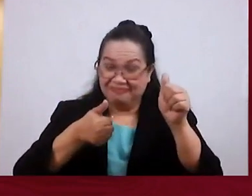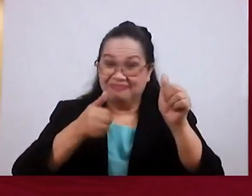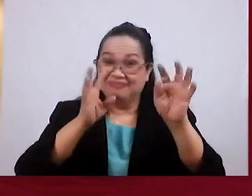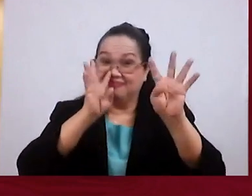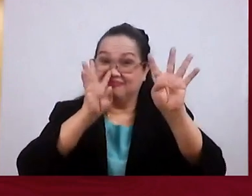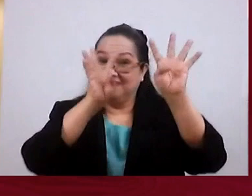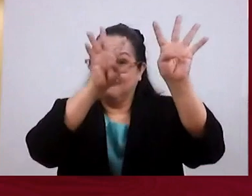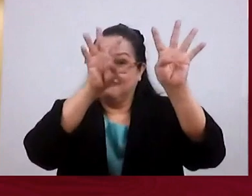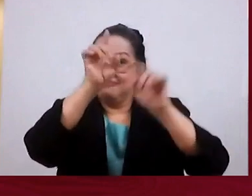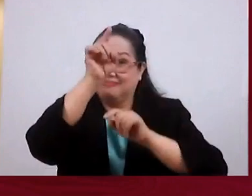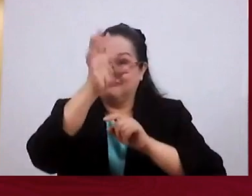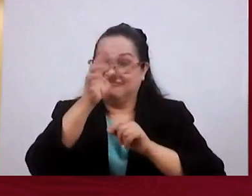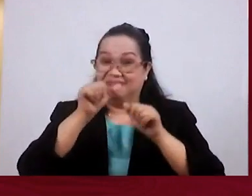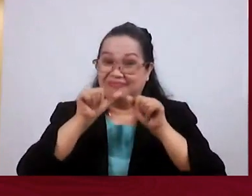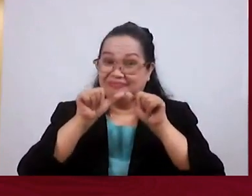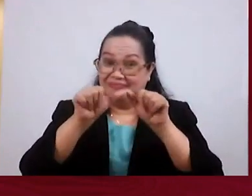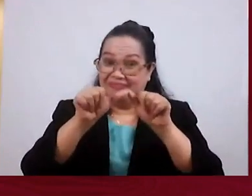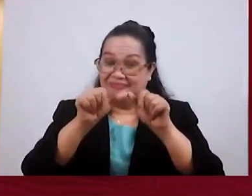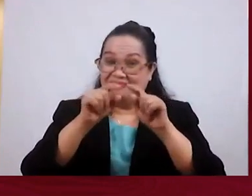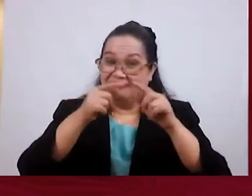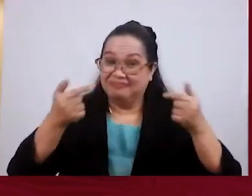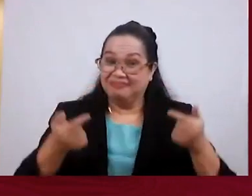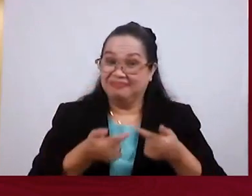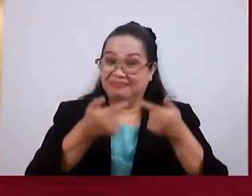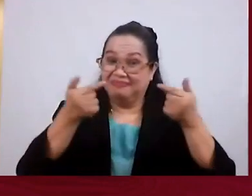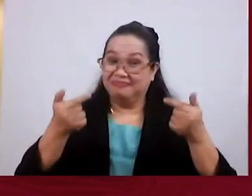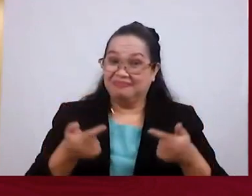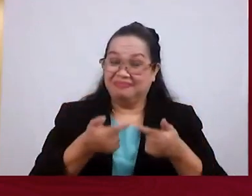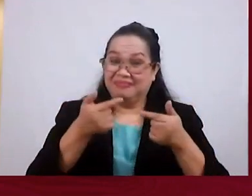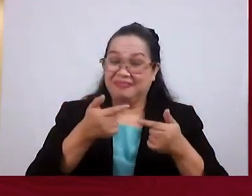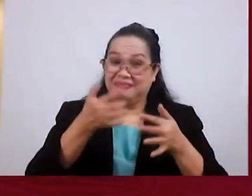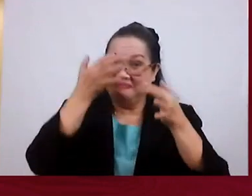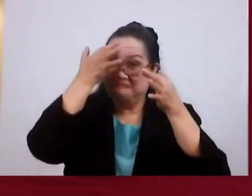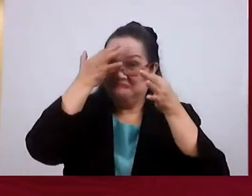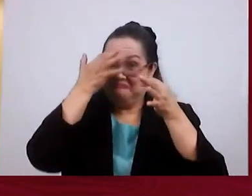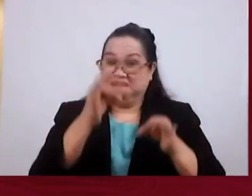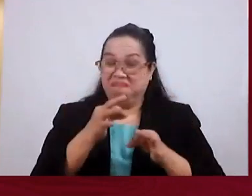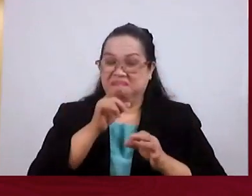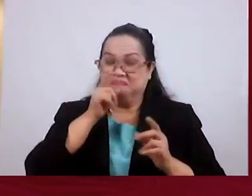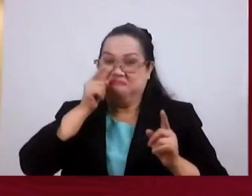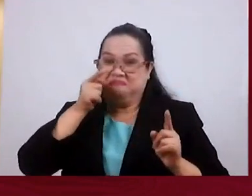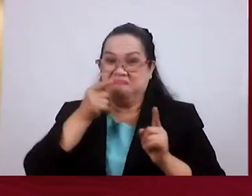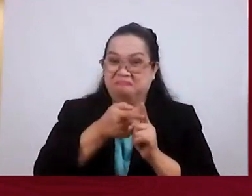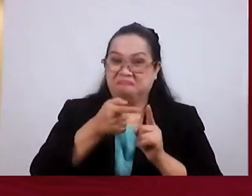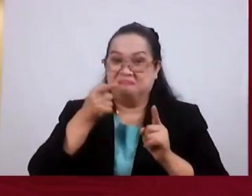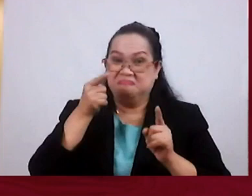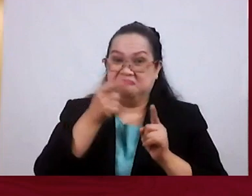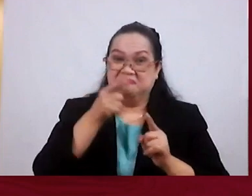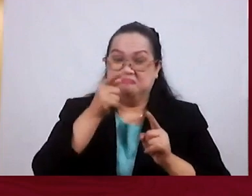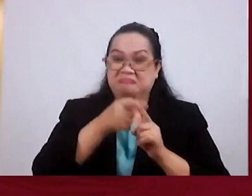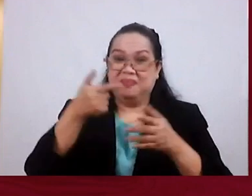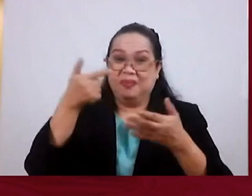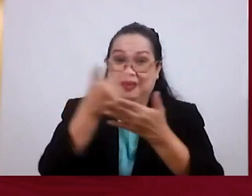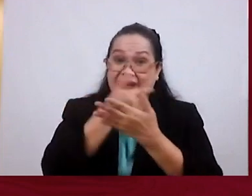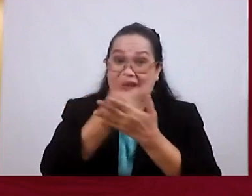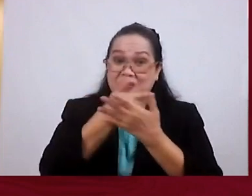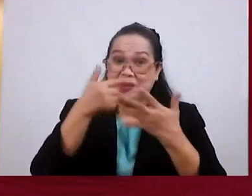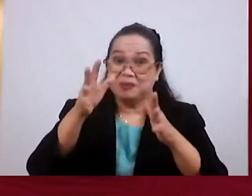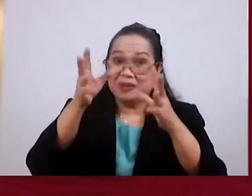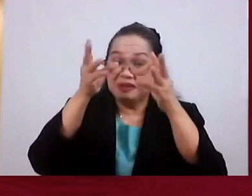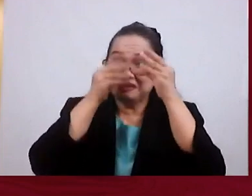You Persist In Sinning And Deliberately After You Have Been Exposed To The Gospel